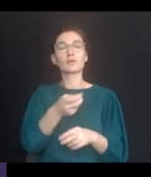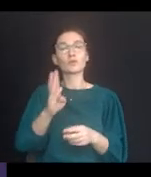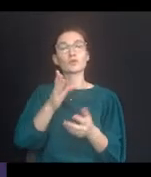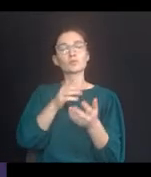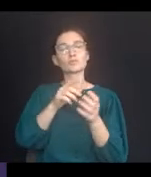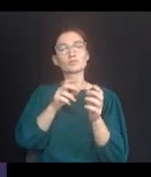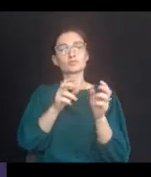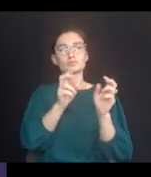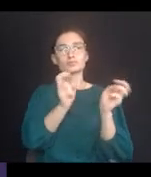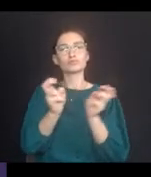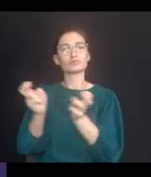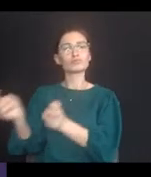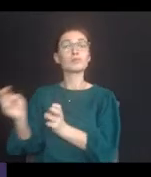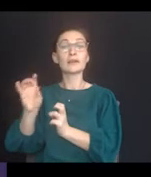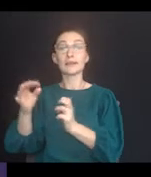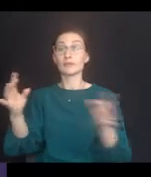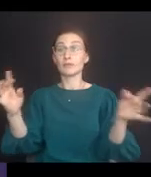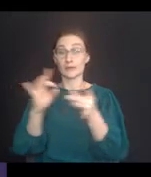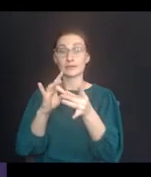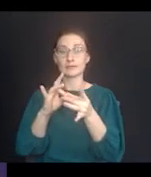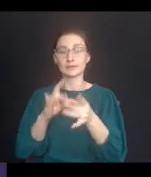connect the district to the program.